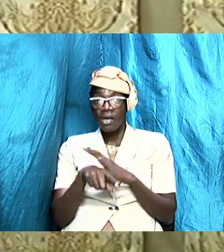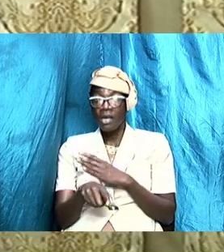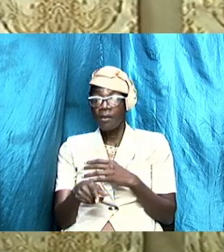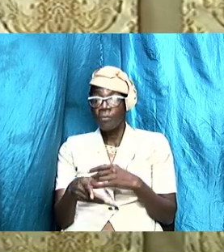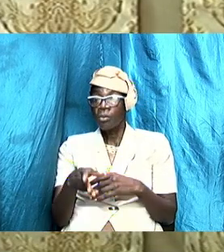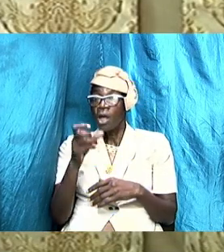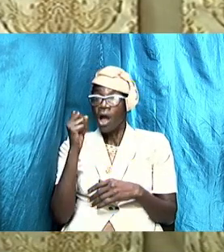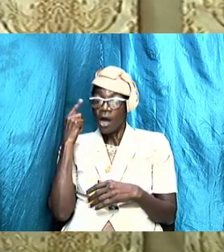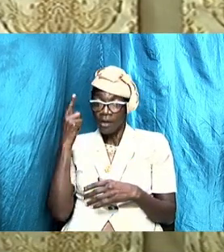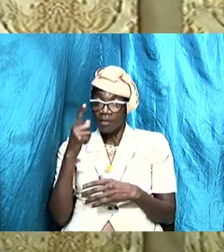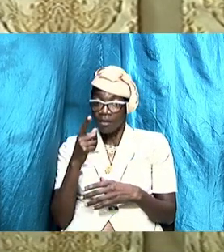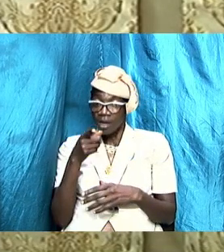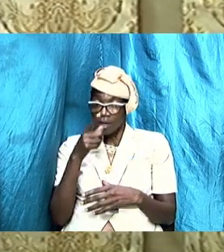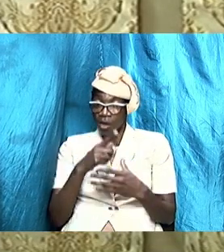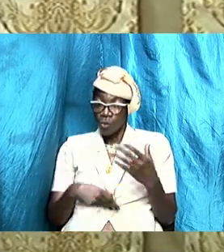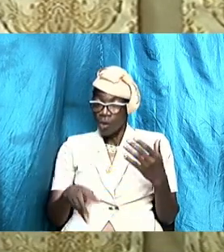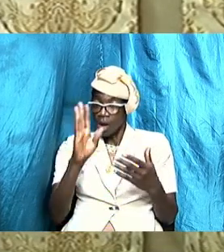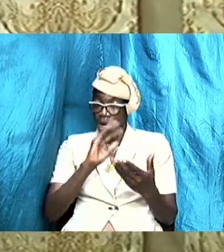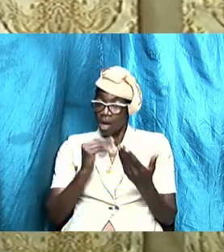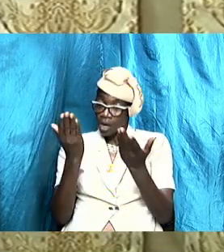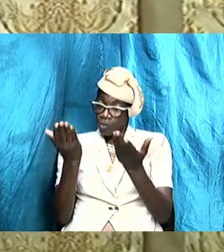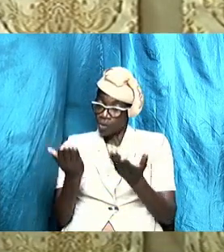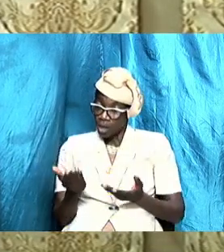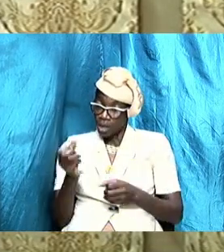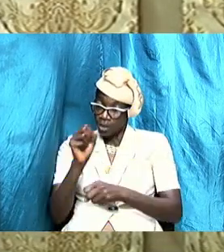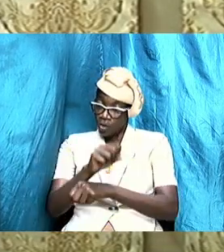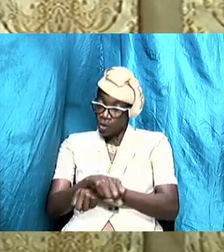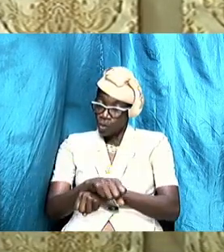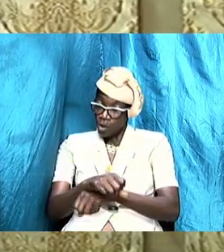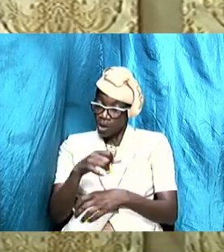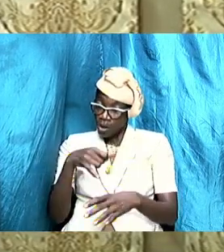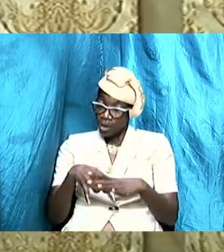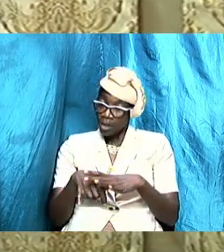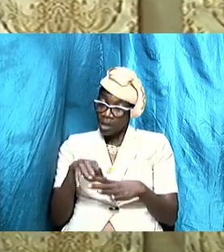God requires and work it out